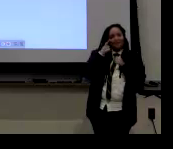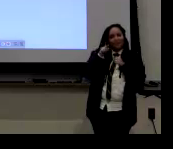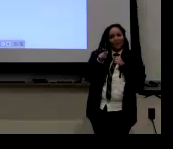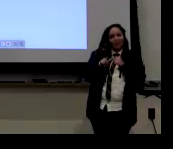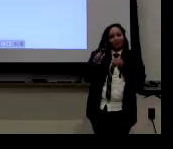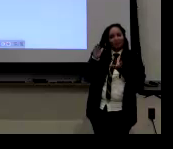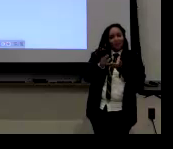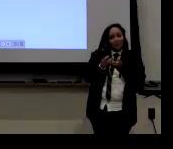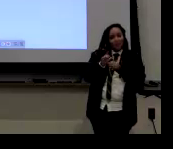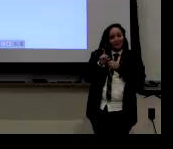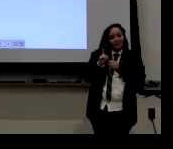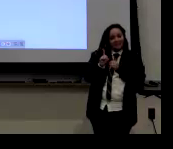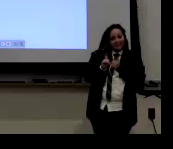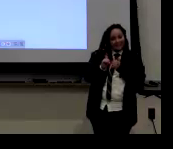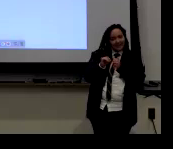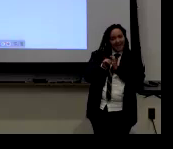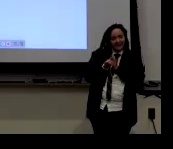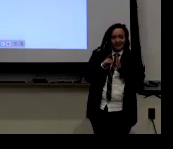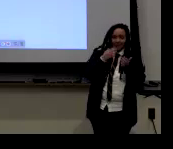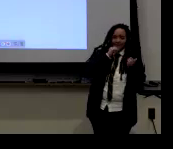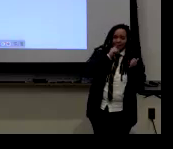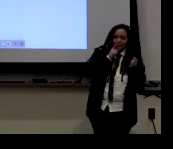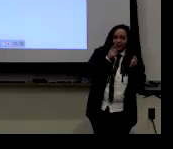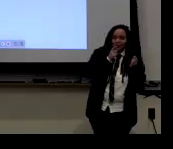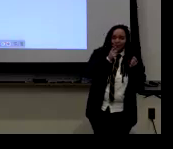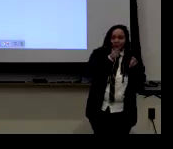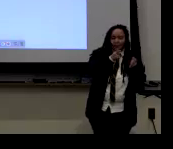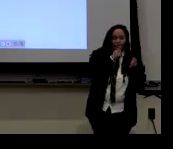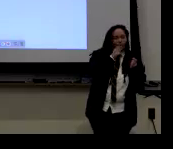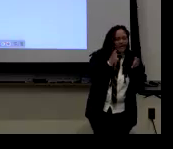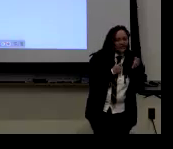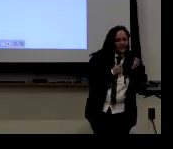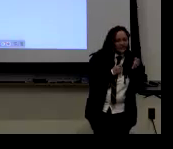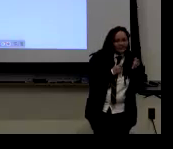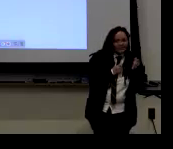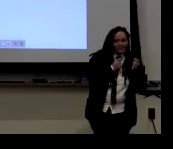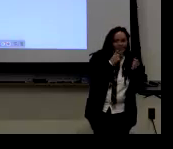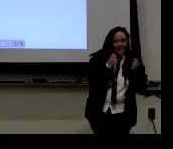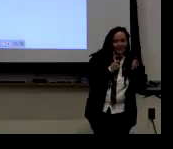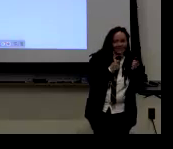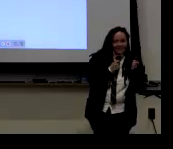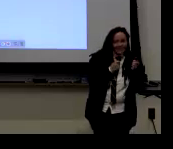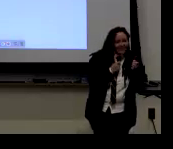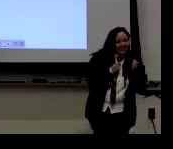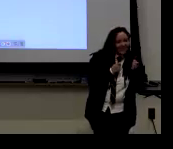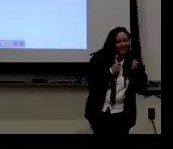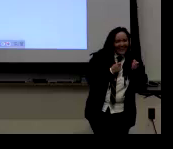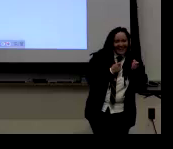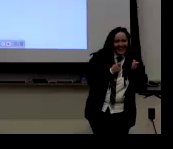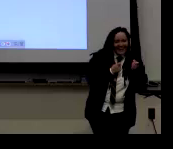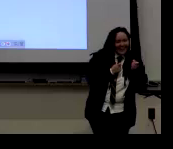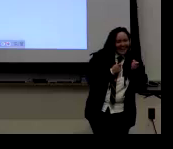if we're talking about lowercase d deaf identities, who asked that?